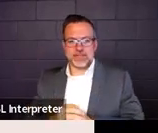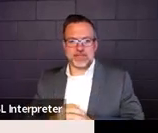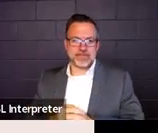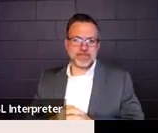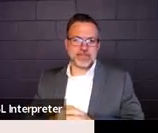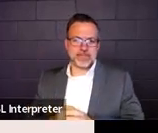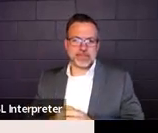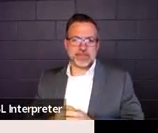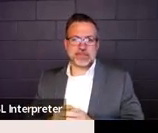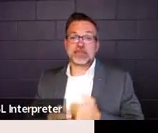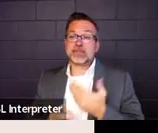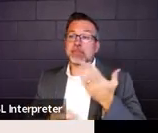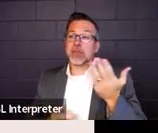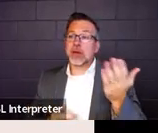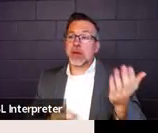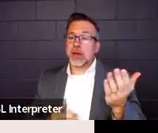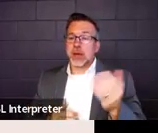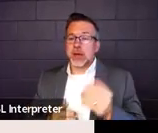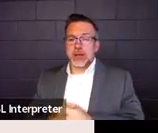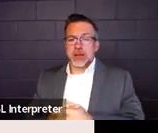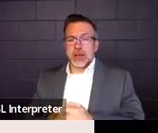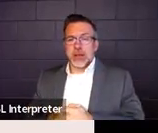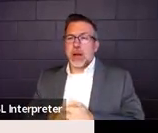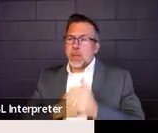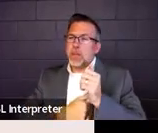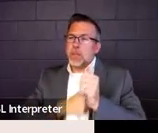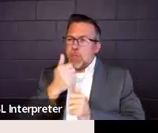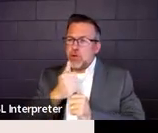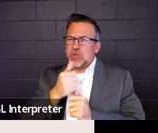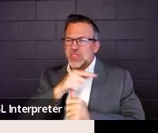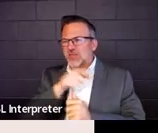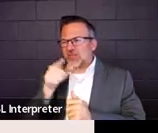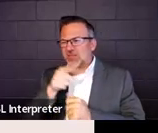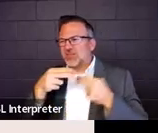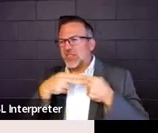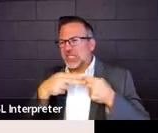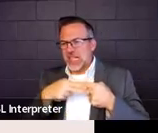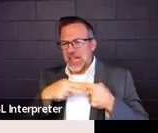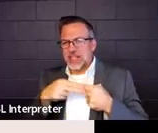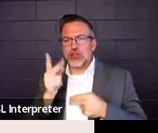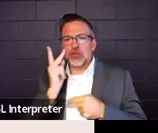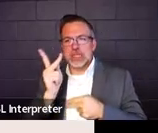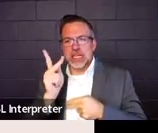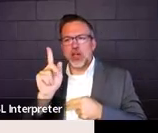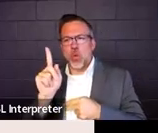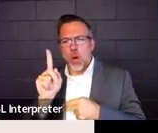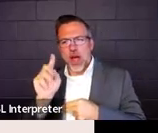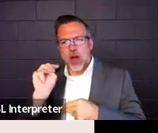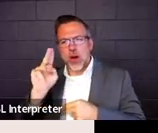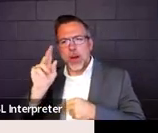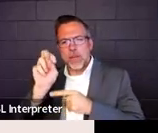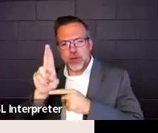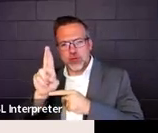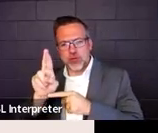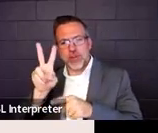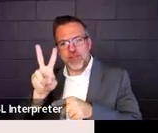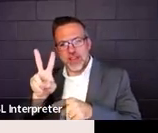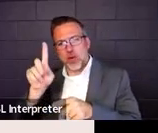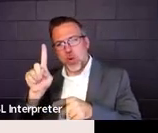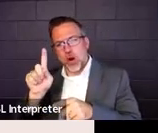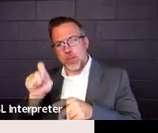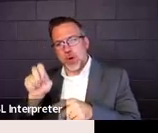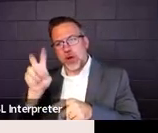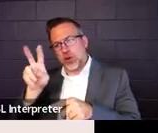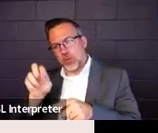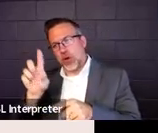So most of what these slides, you could see the citation there, but I pulled the language right out of Muser.